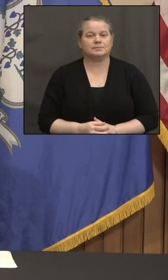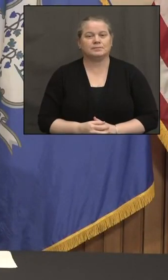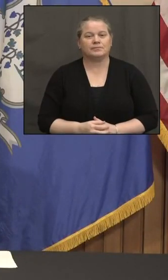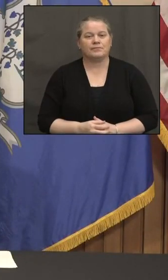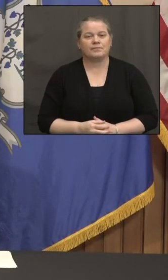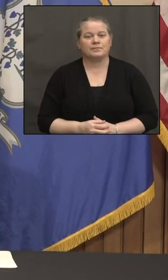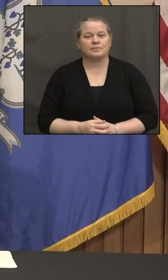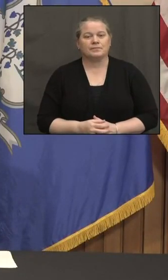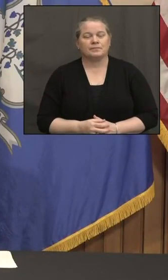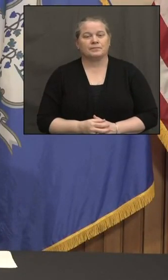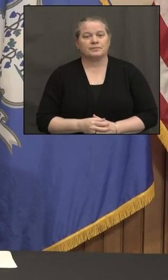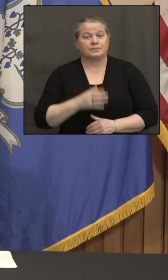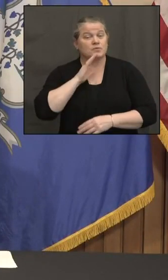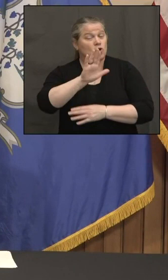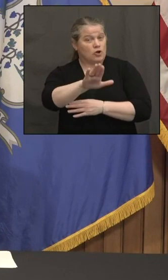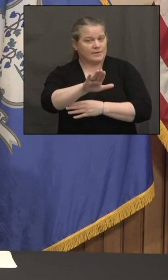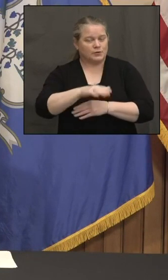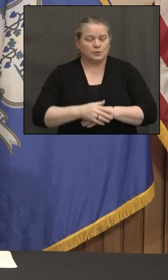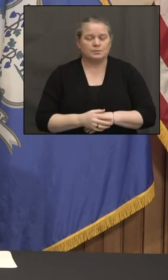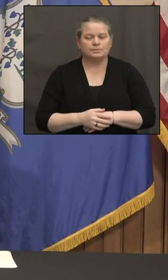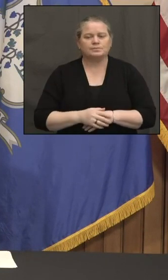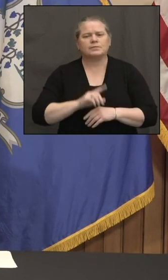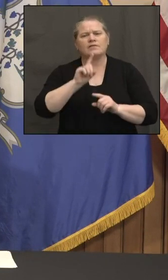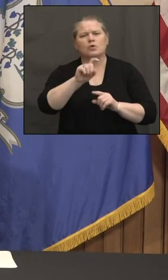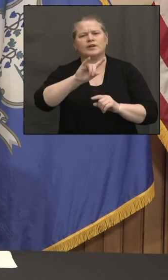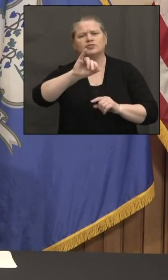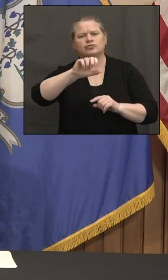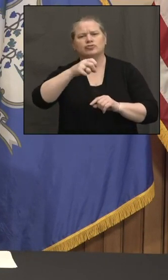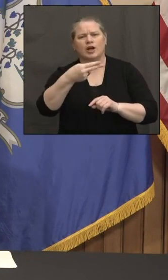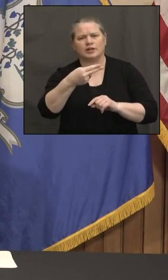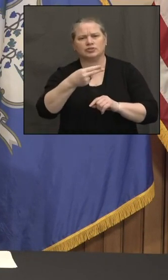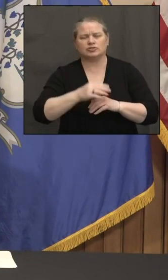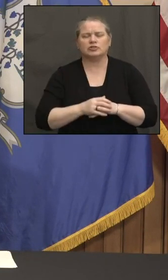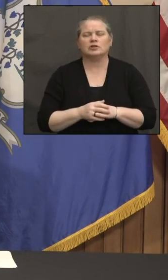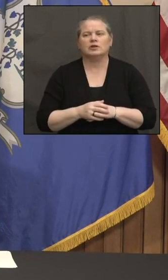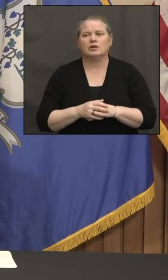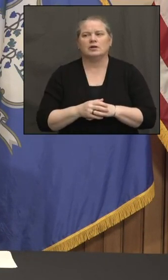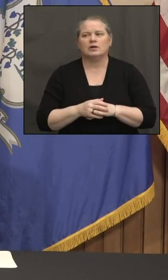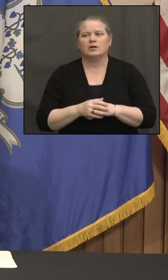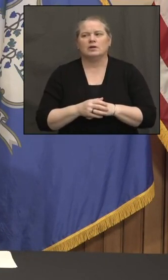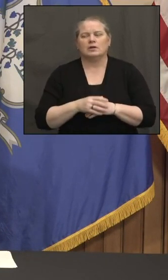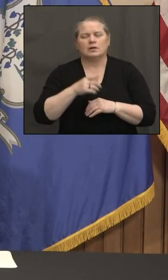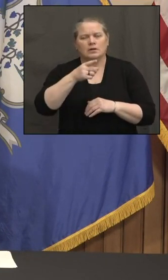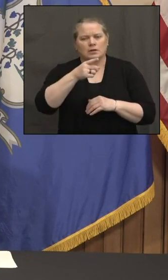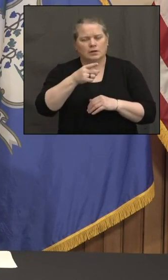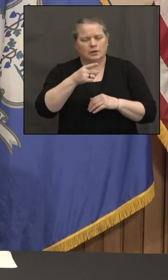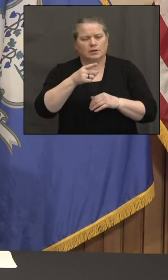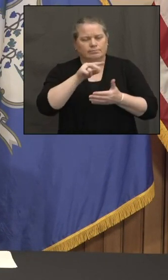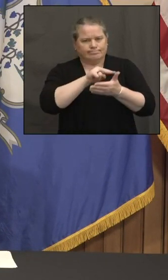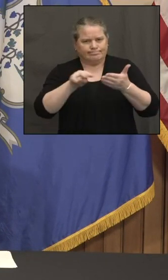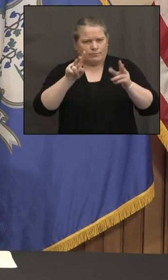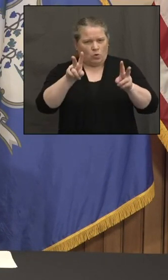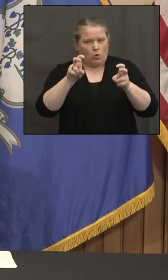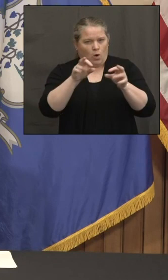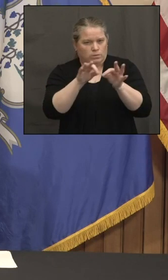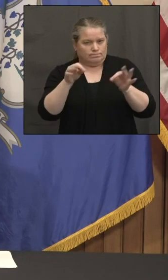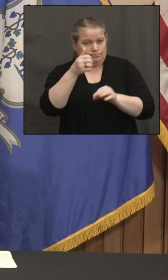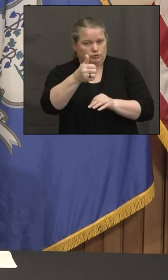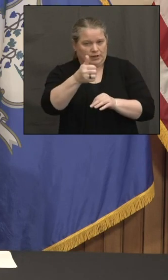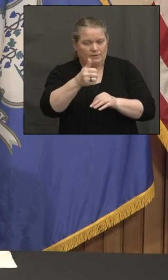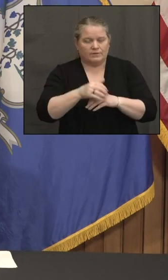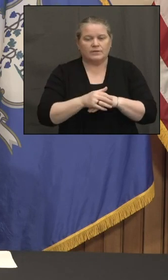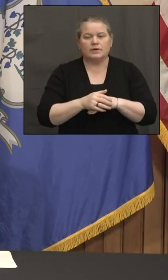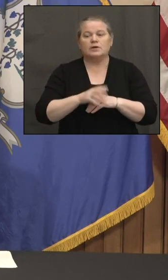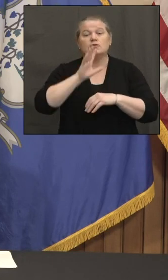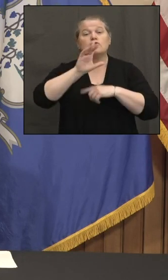Good afternoon. First, for Josh, you were quoted when it comes to some of the more